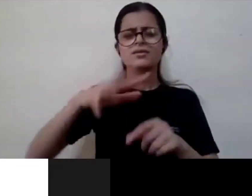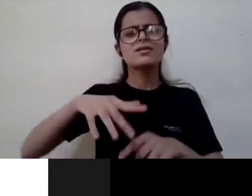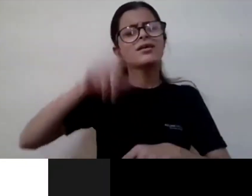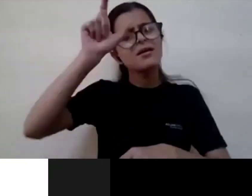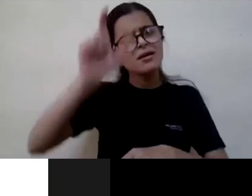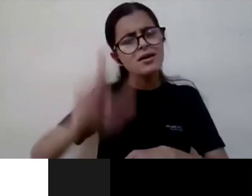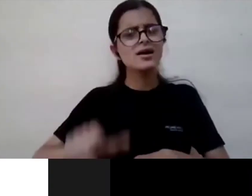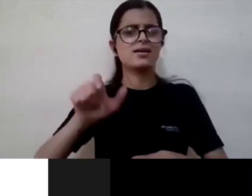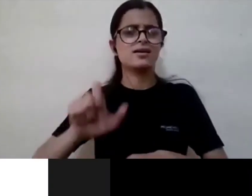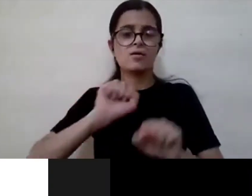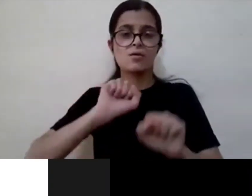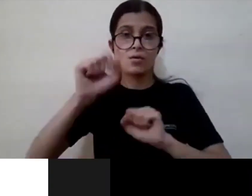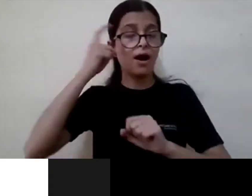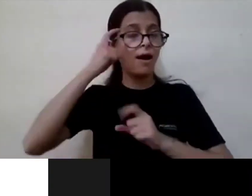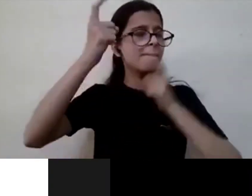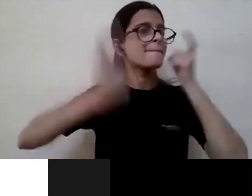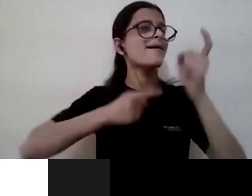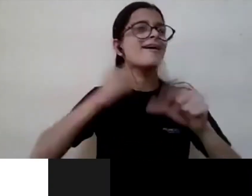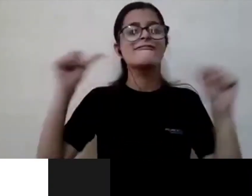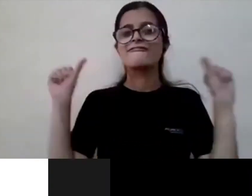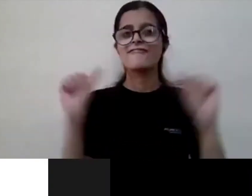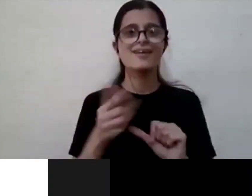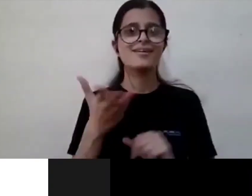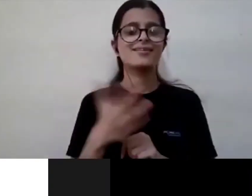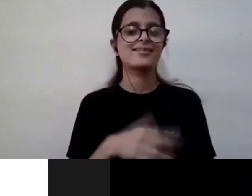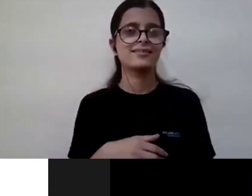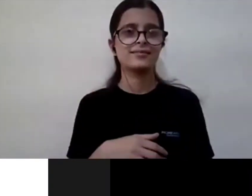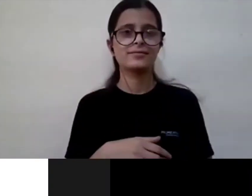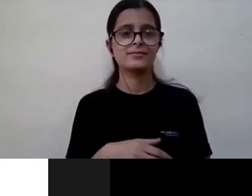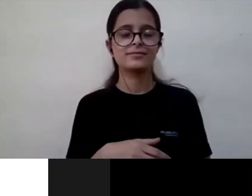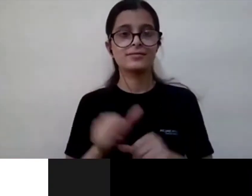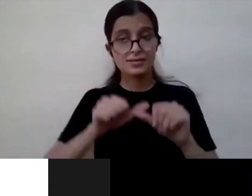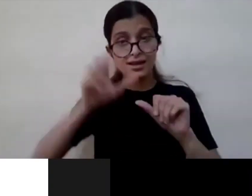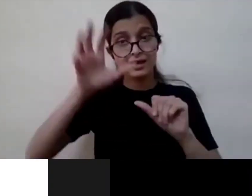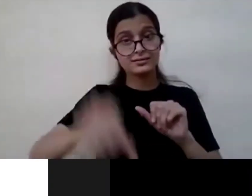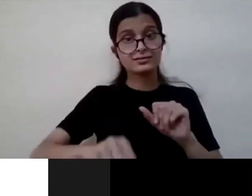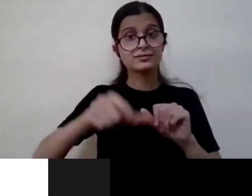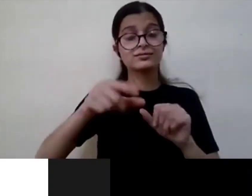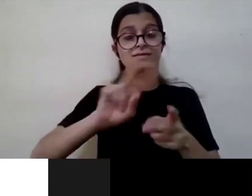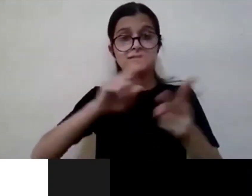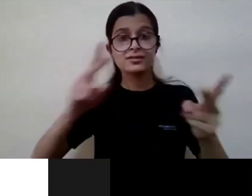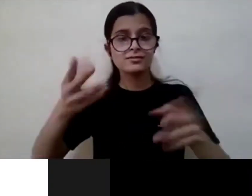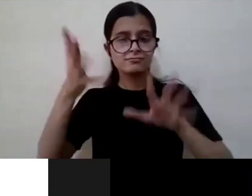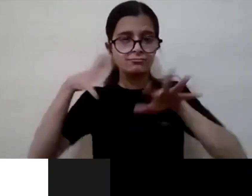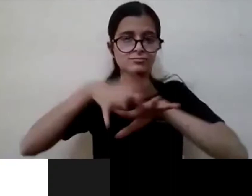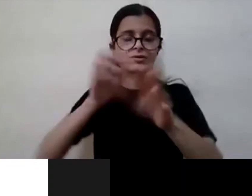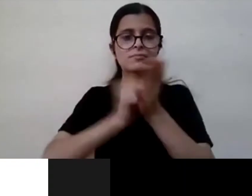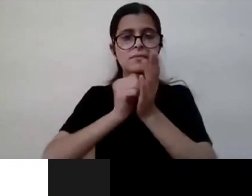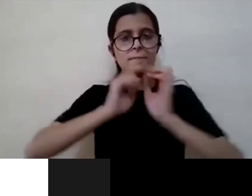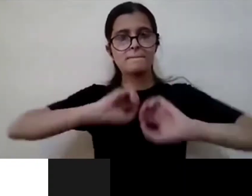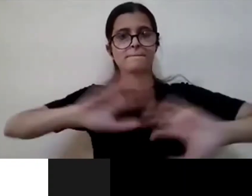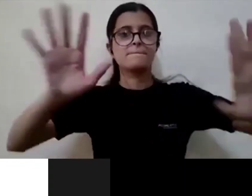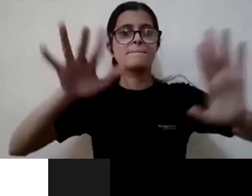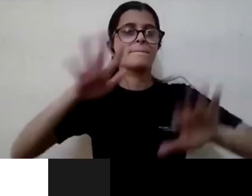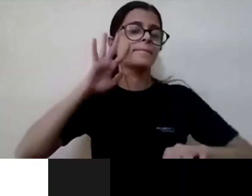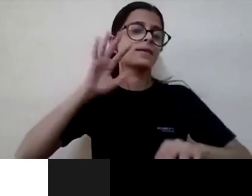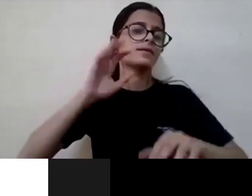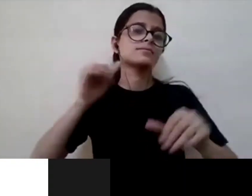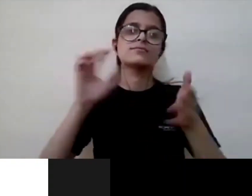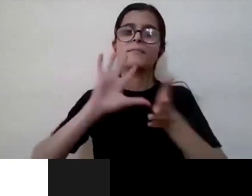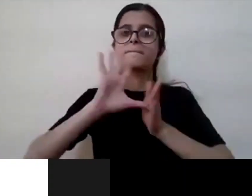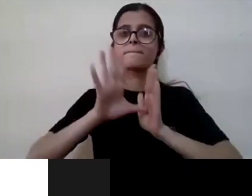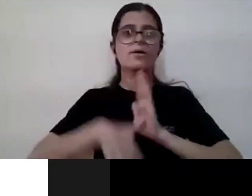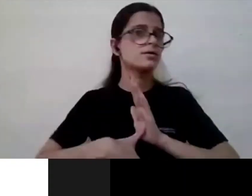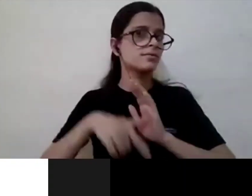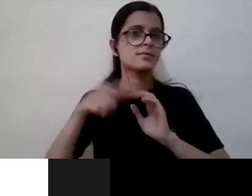unimaginable uh before this whole accessibility thing on inclusive publishing actually became possible so